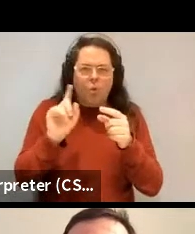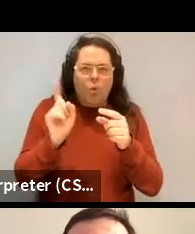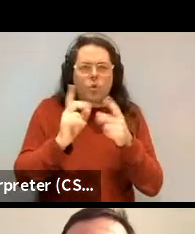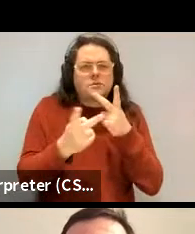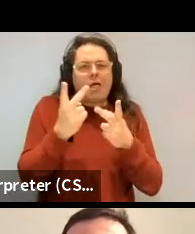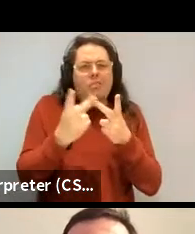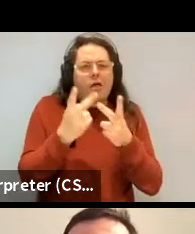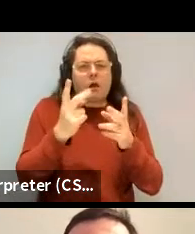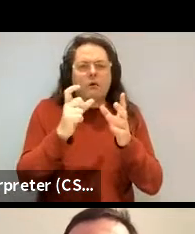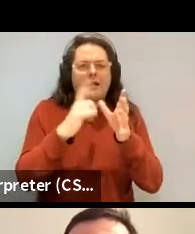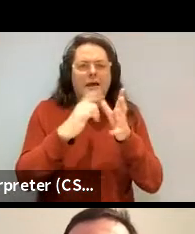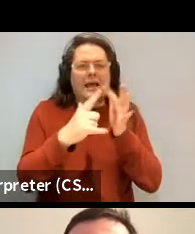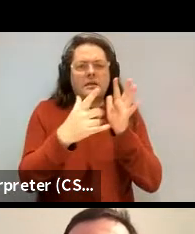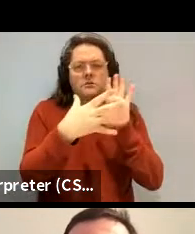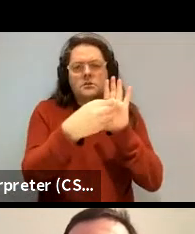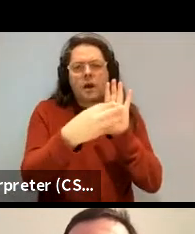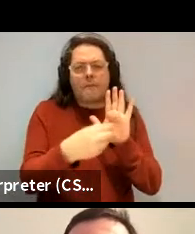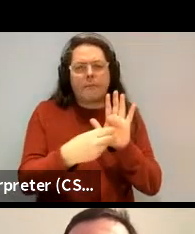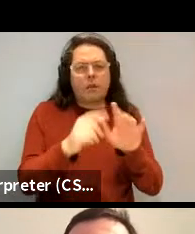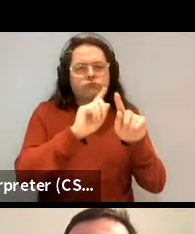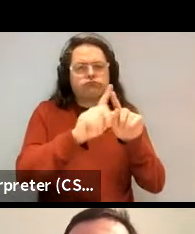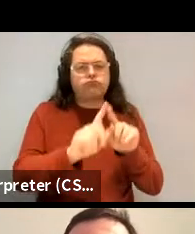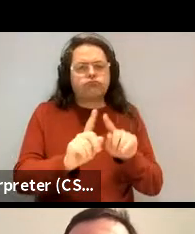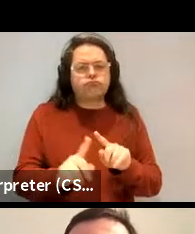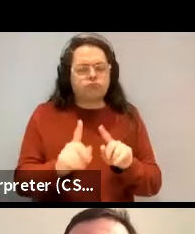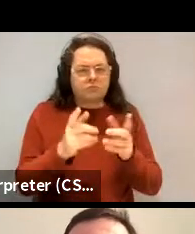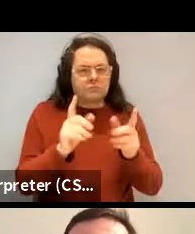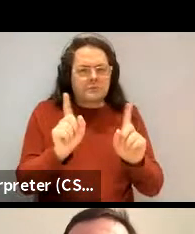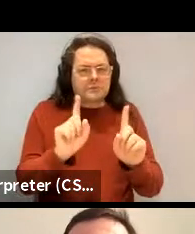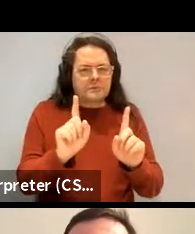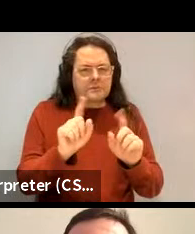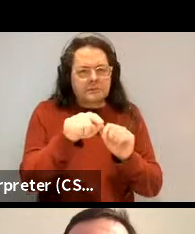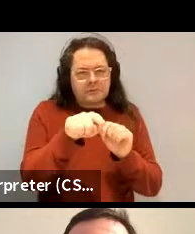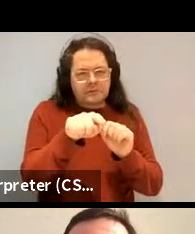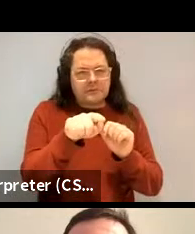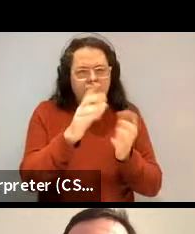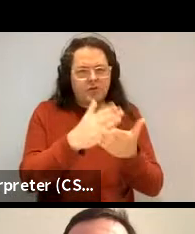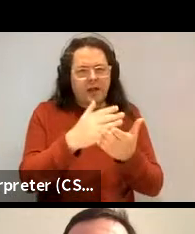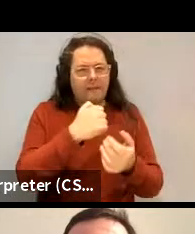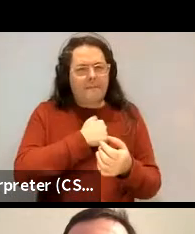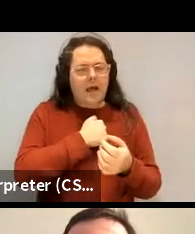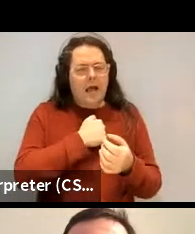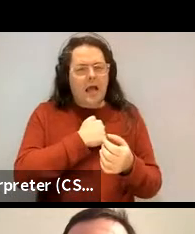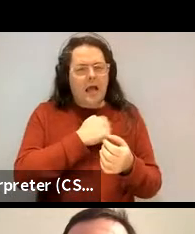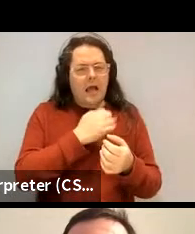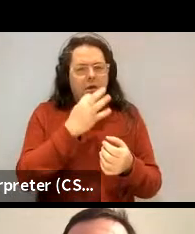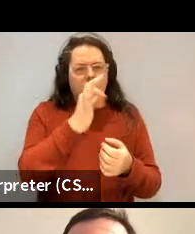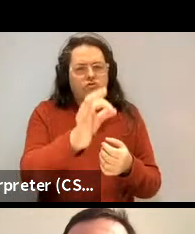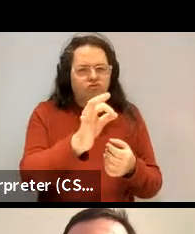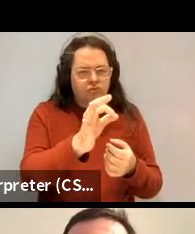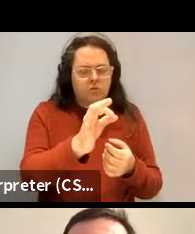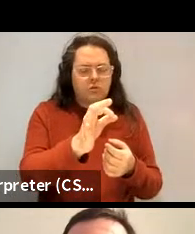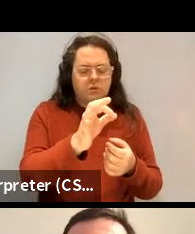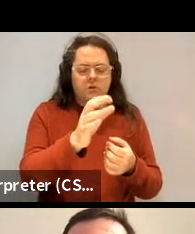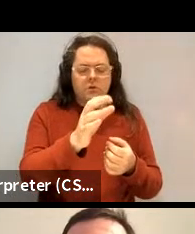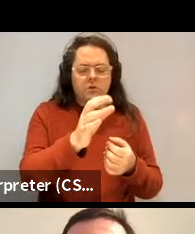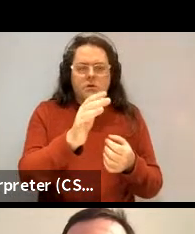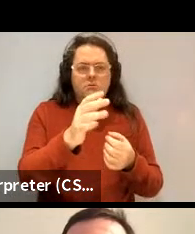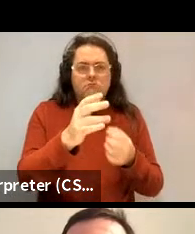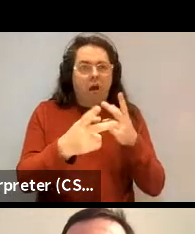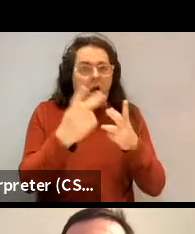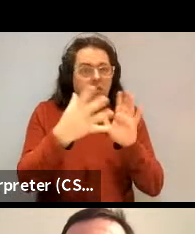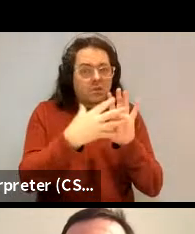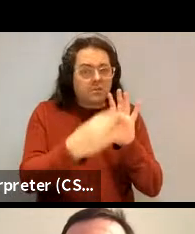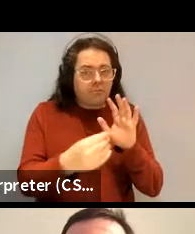about things, which this, that's kind of what I, I was going to, I was asking. Right. Can you like expand a bit? there other kinds of cases? Like, so